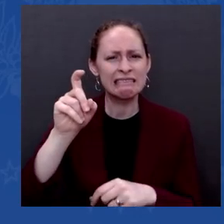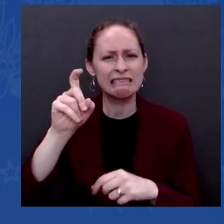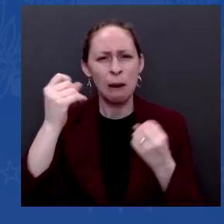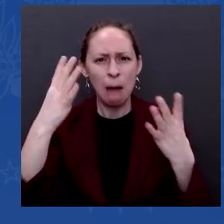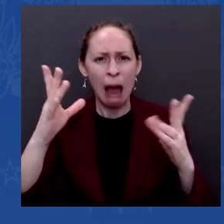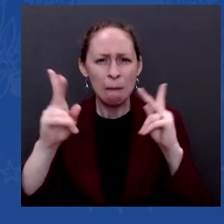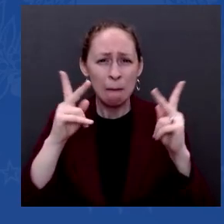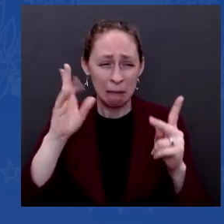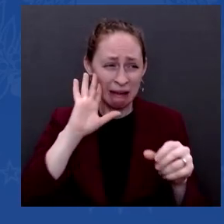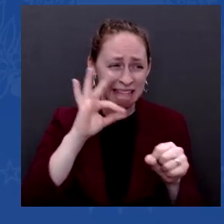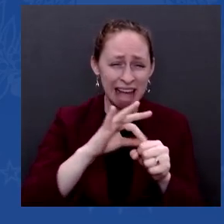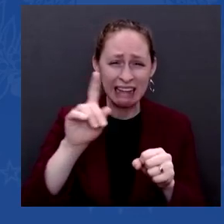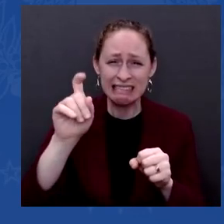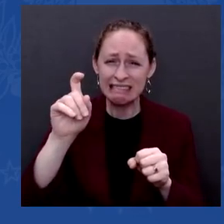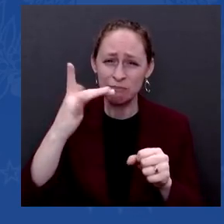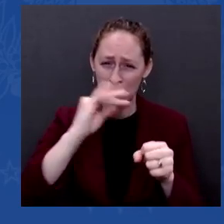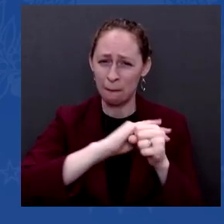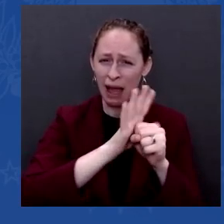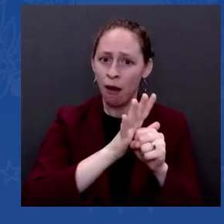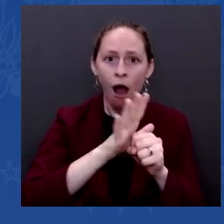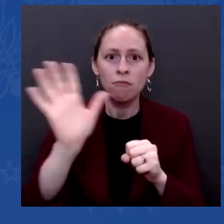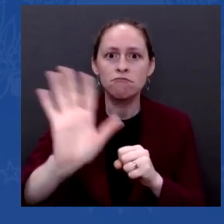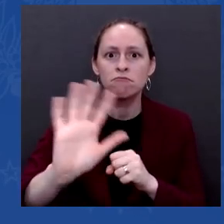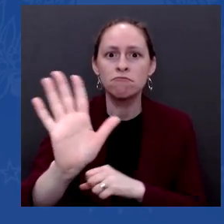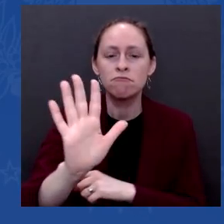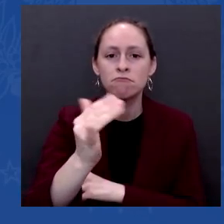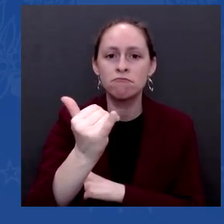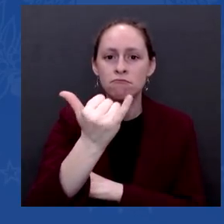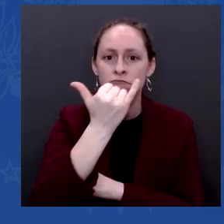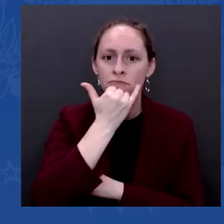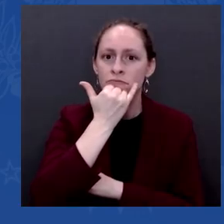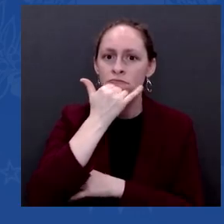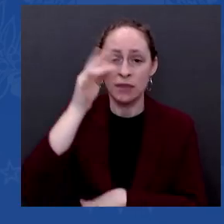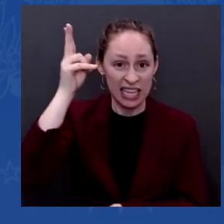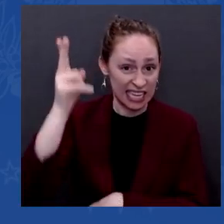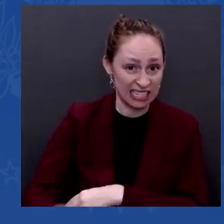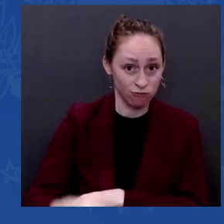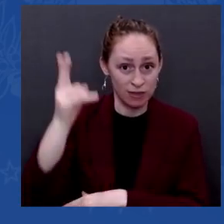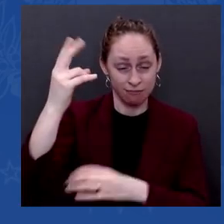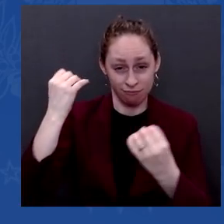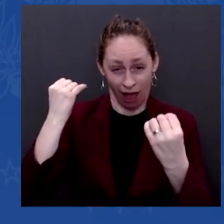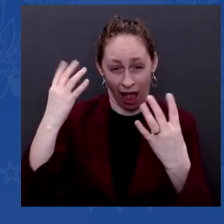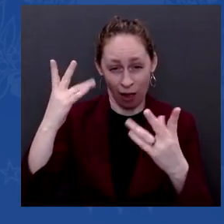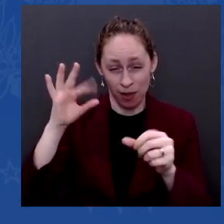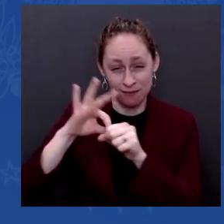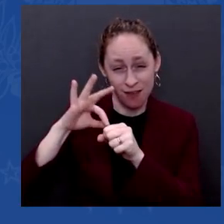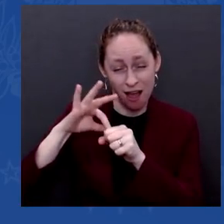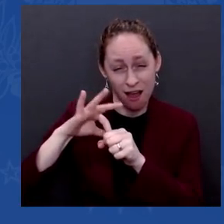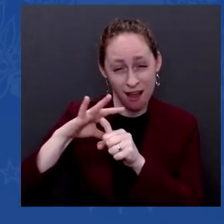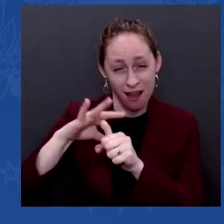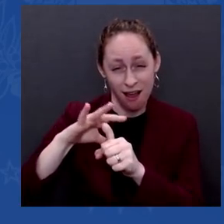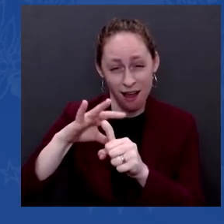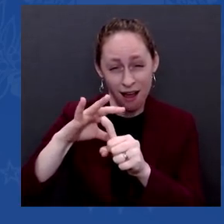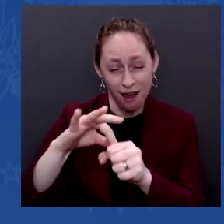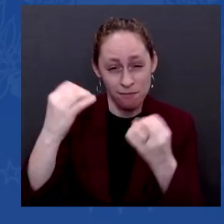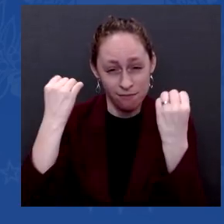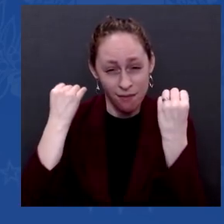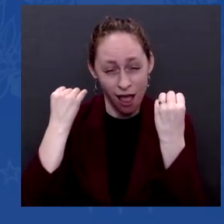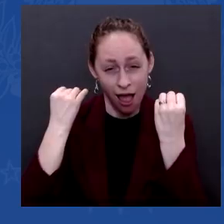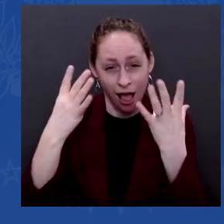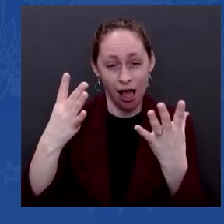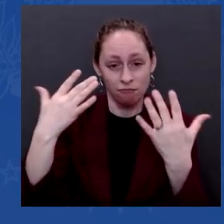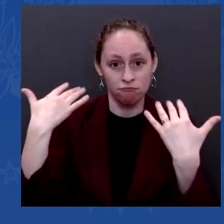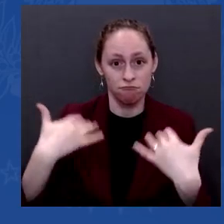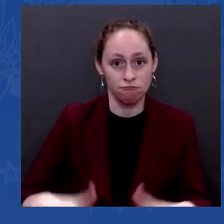Well, I think if, in fact, no matter how hard they make it for minorities to vote, I think you're going to see them willing to stand